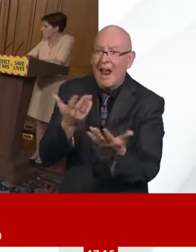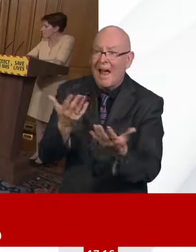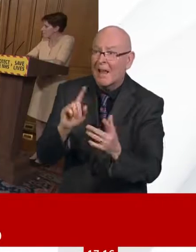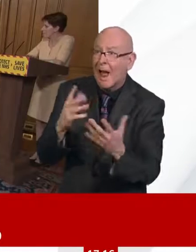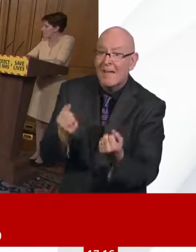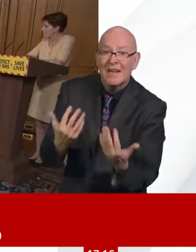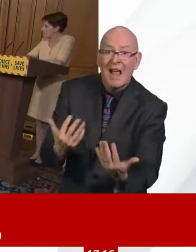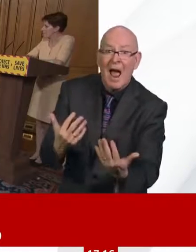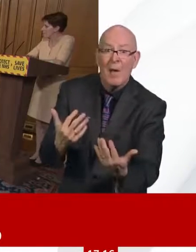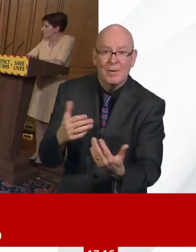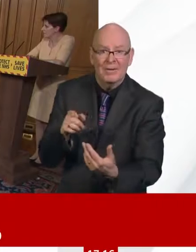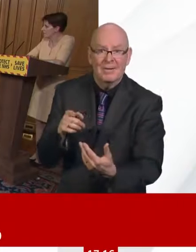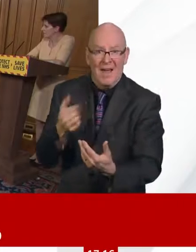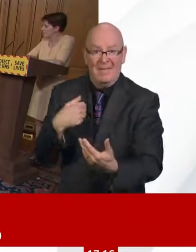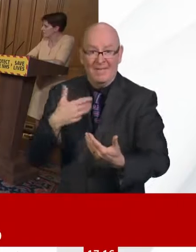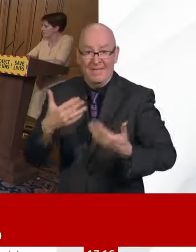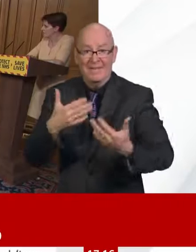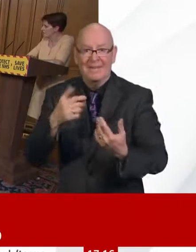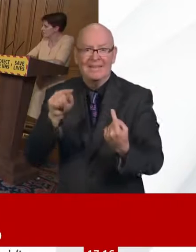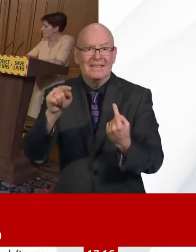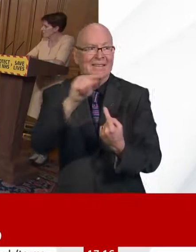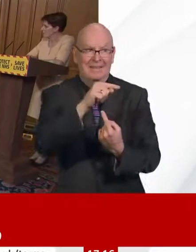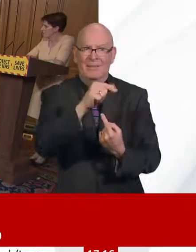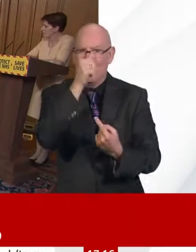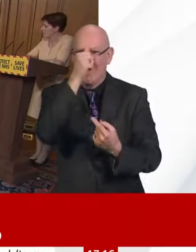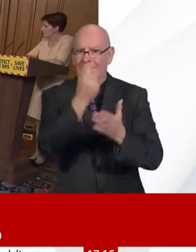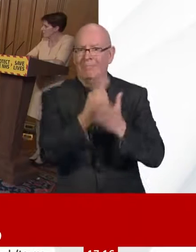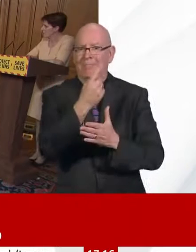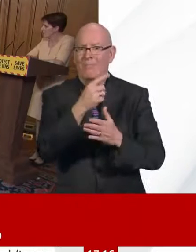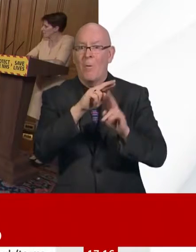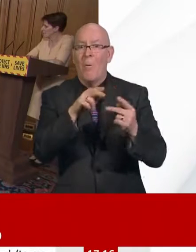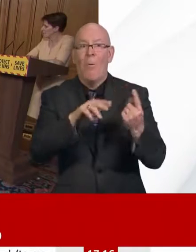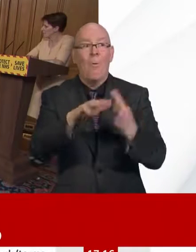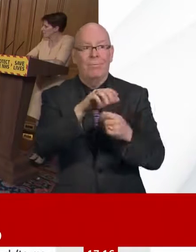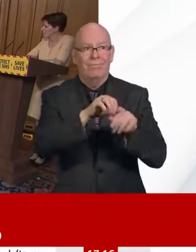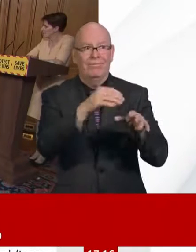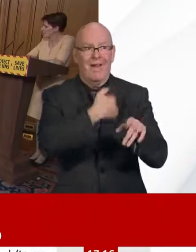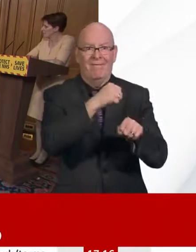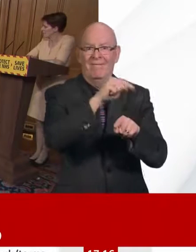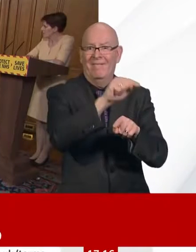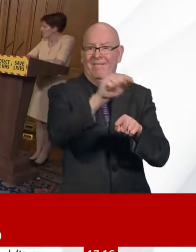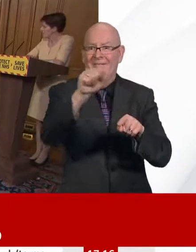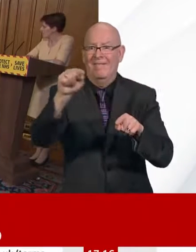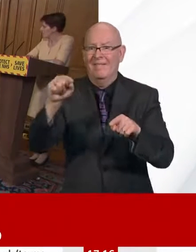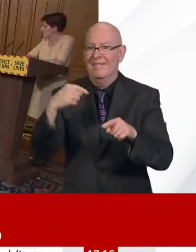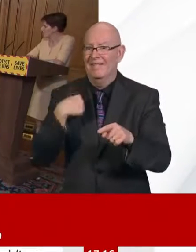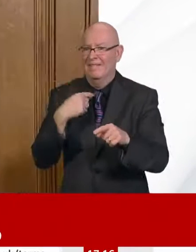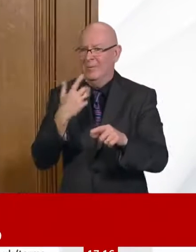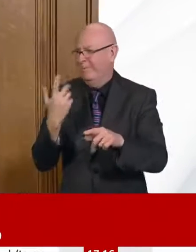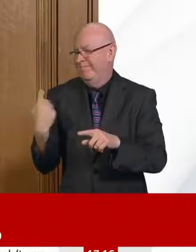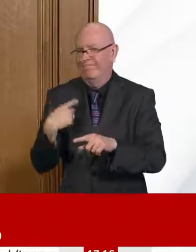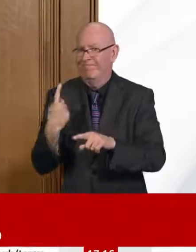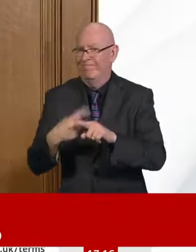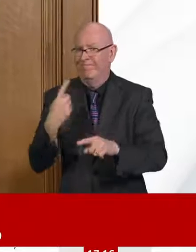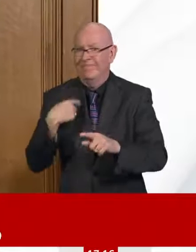also say that the reason that we can provide the data very quickly from hospitals is because there are fewer hospitals compared to care homes. So